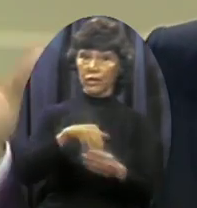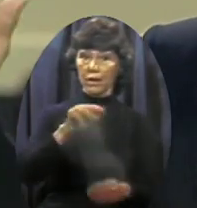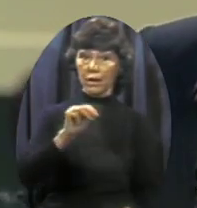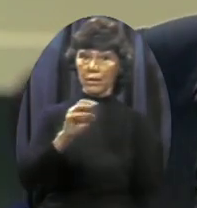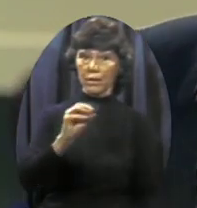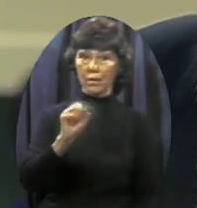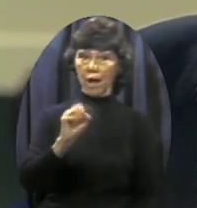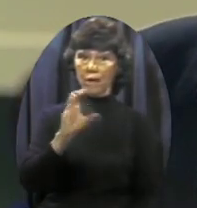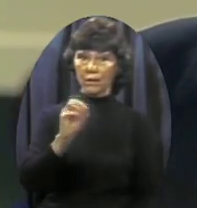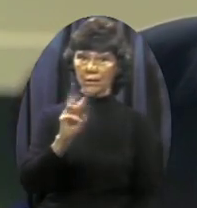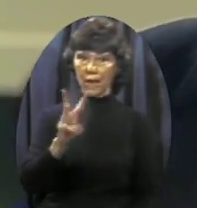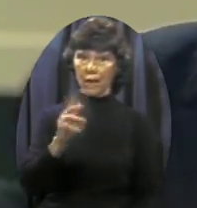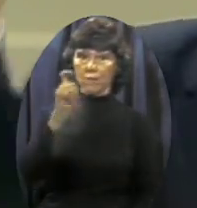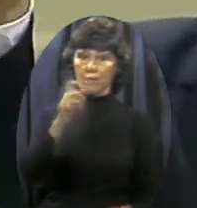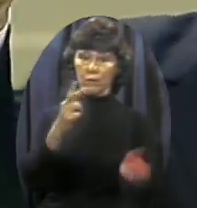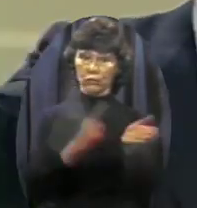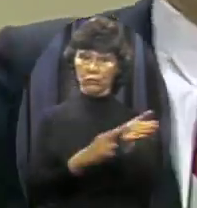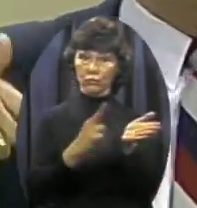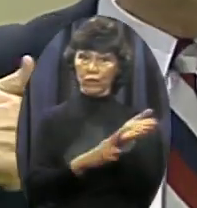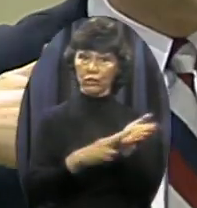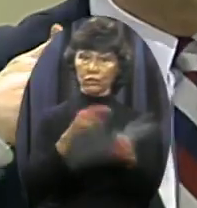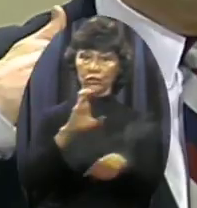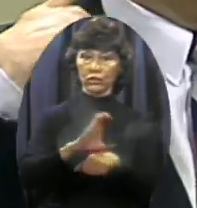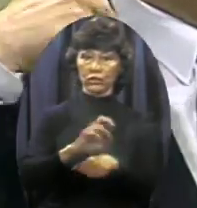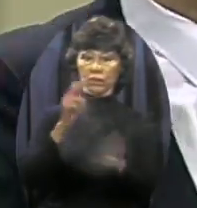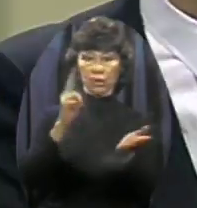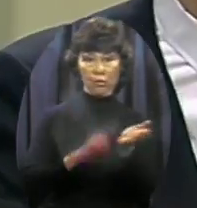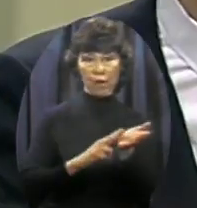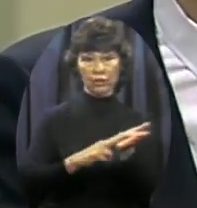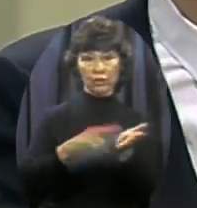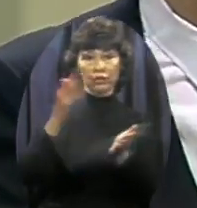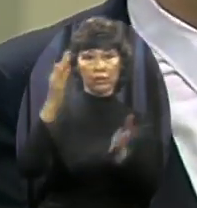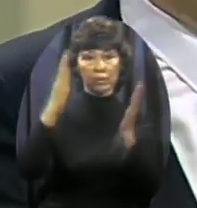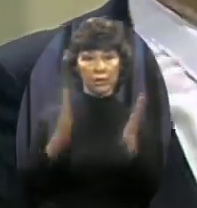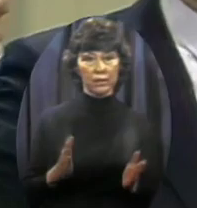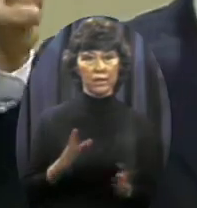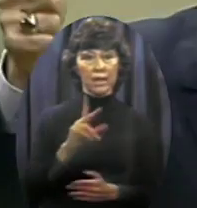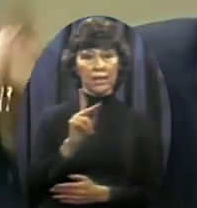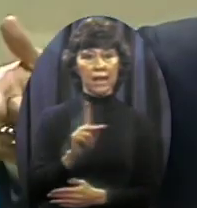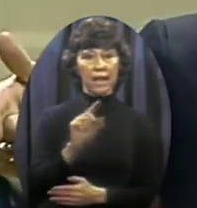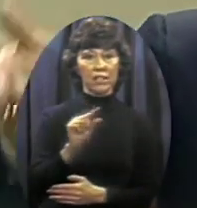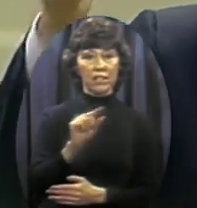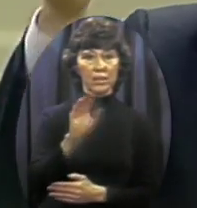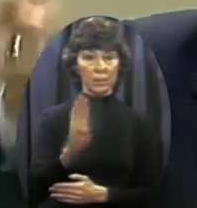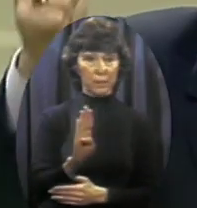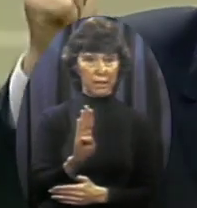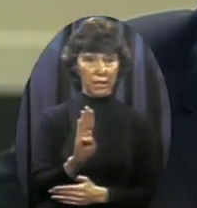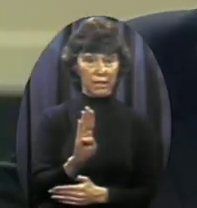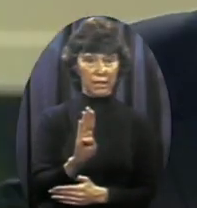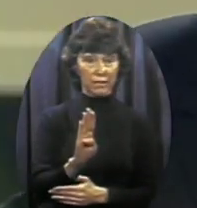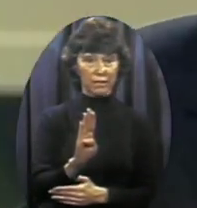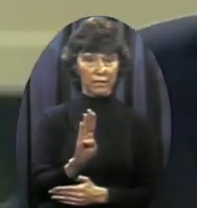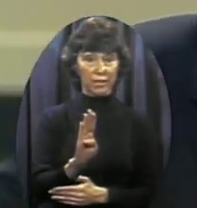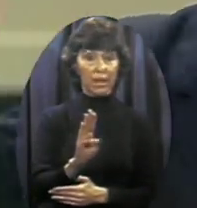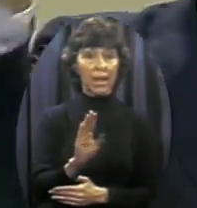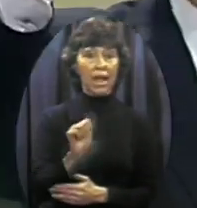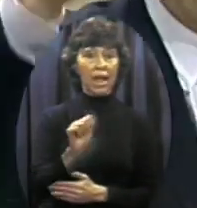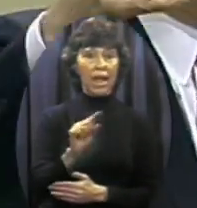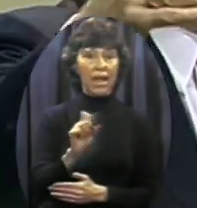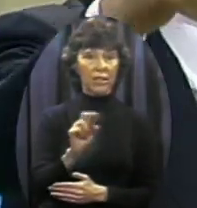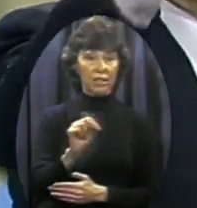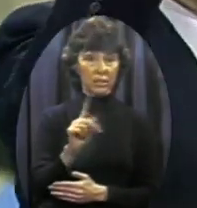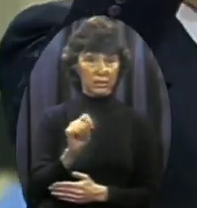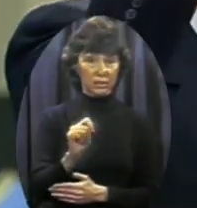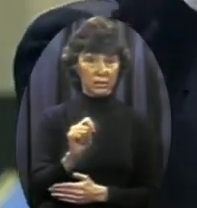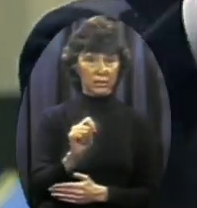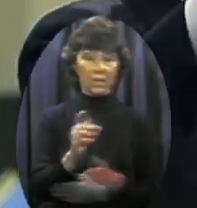The churches are registered And KGB agents are doing the tour guiding And are seated in the congregation To be sure nothing is said But